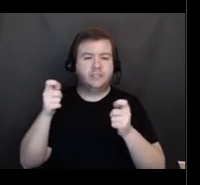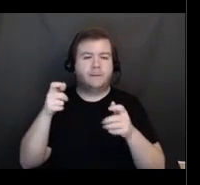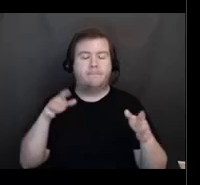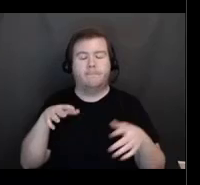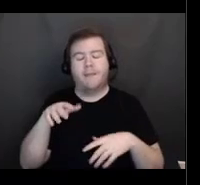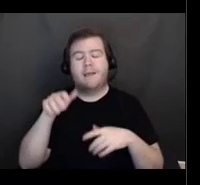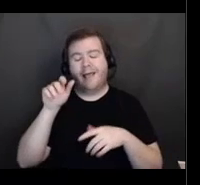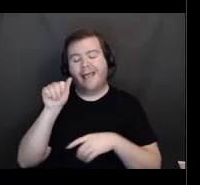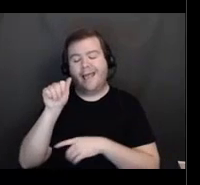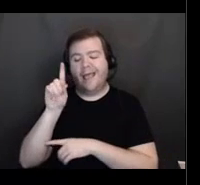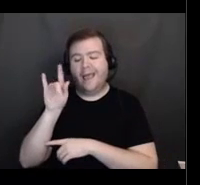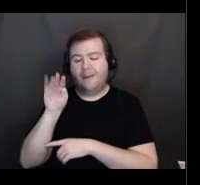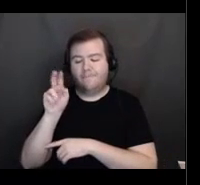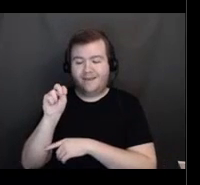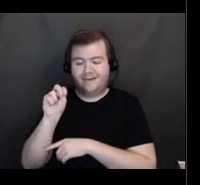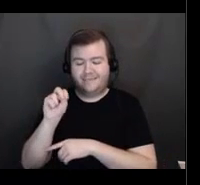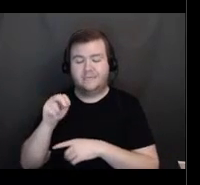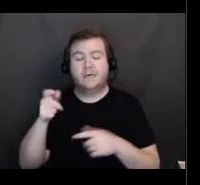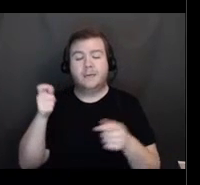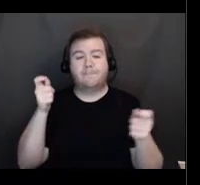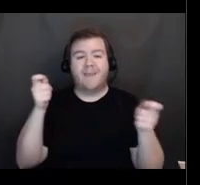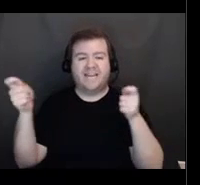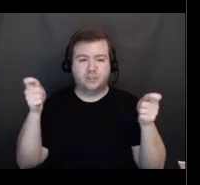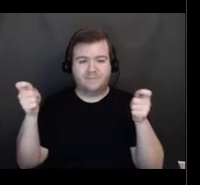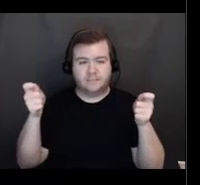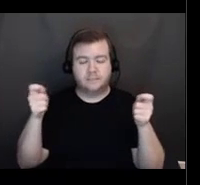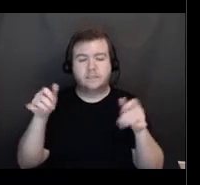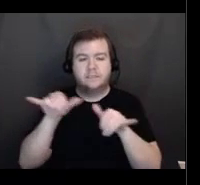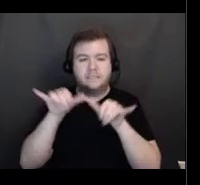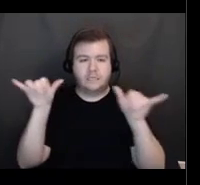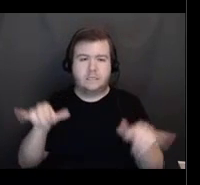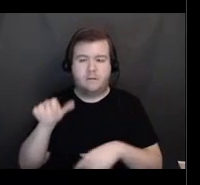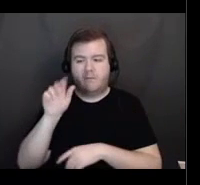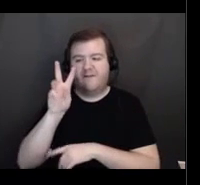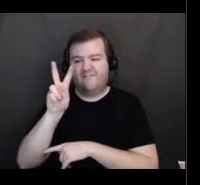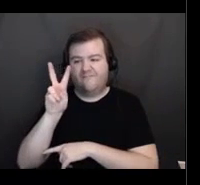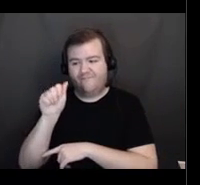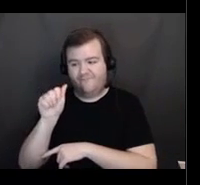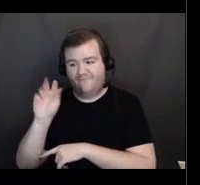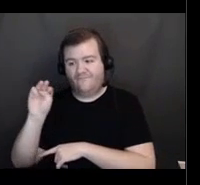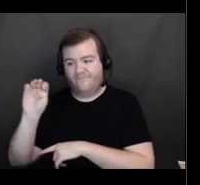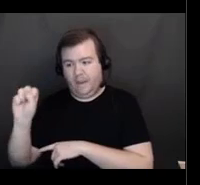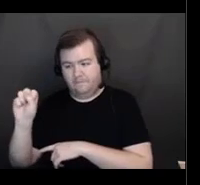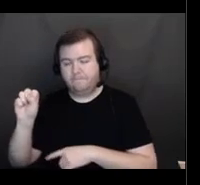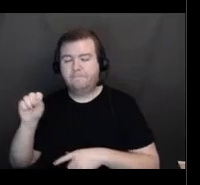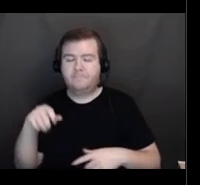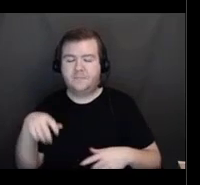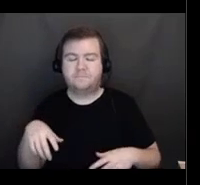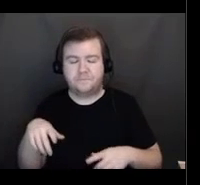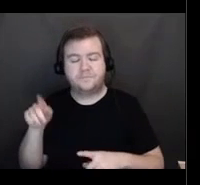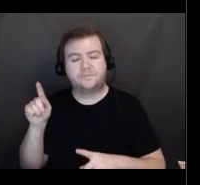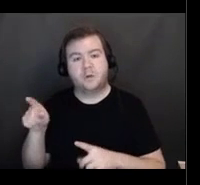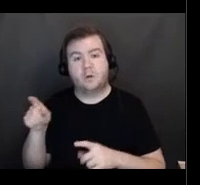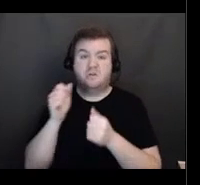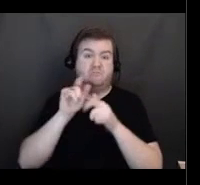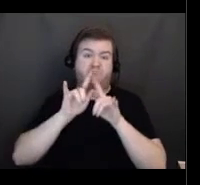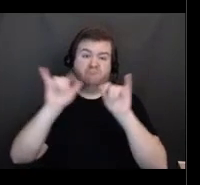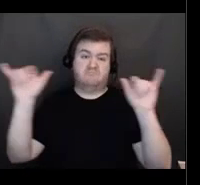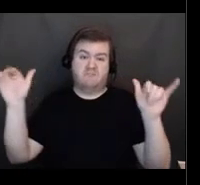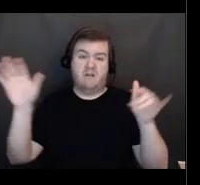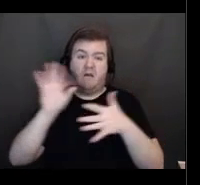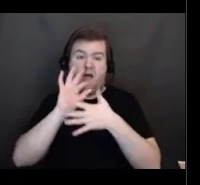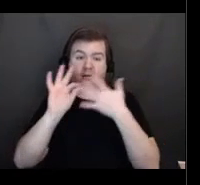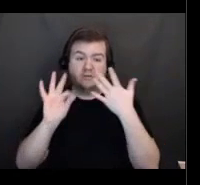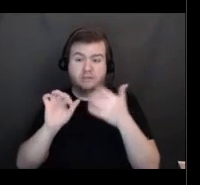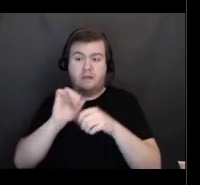multiple platforms out there that folks have access to. And if somebody prefers one